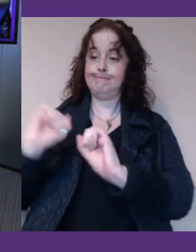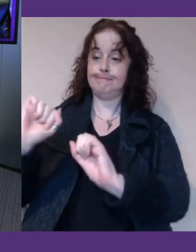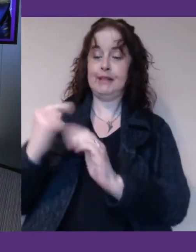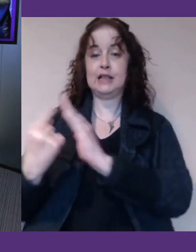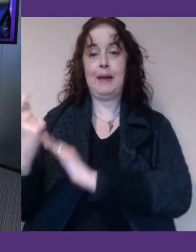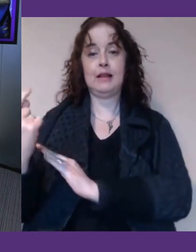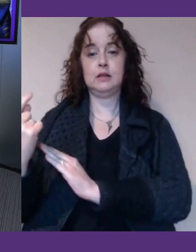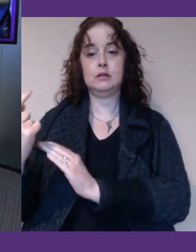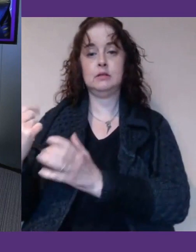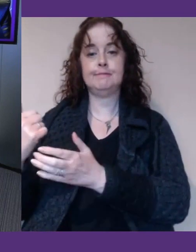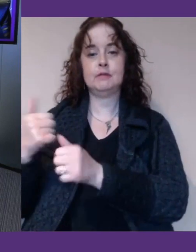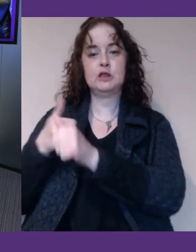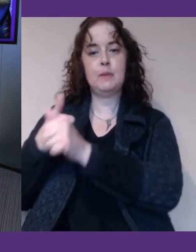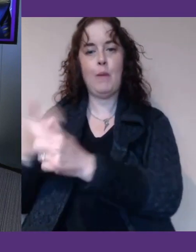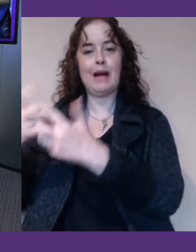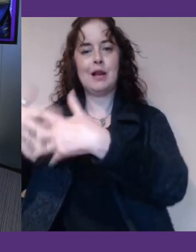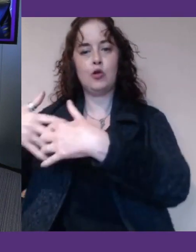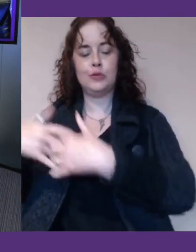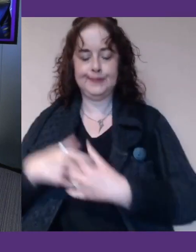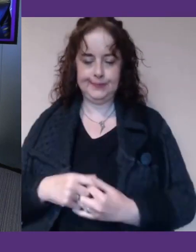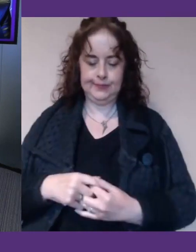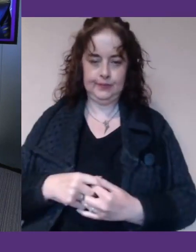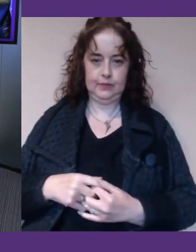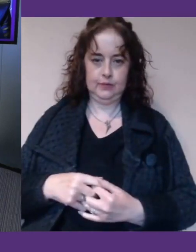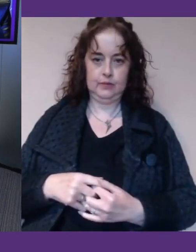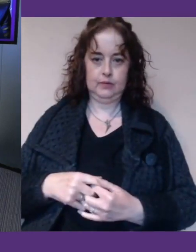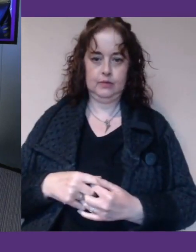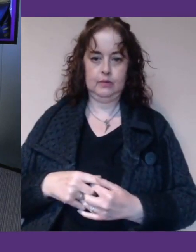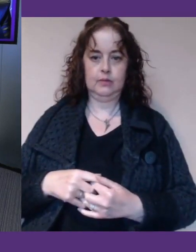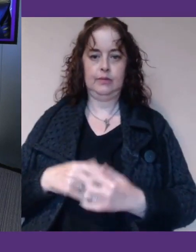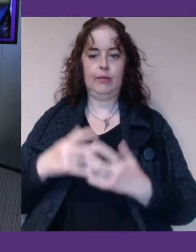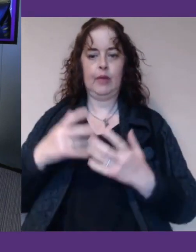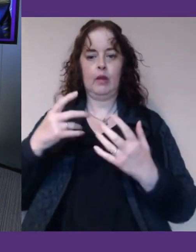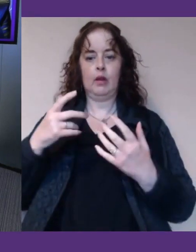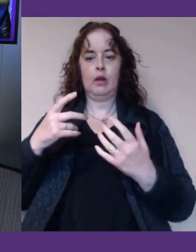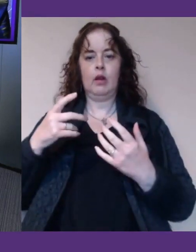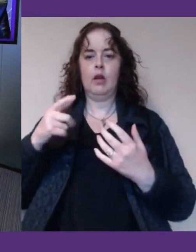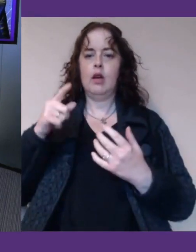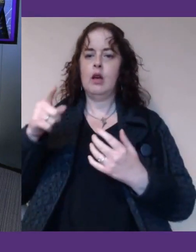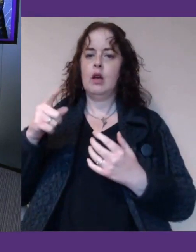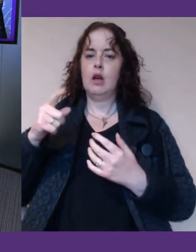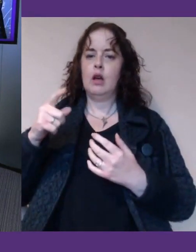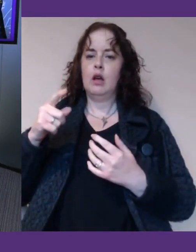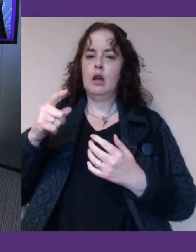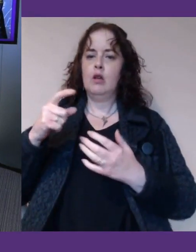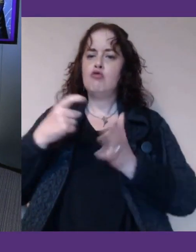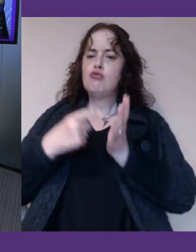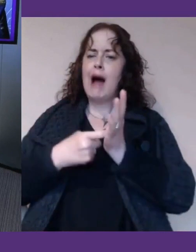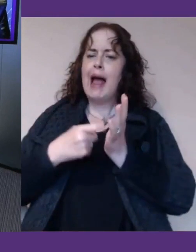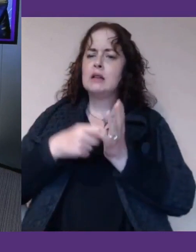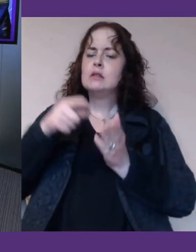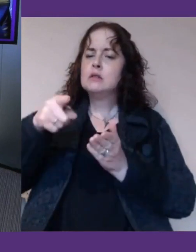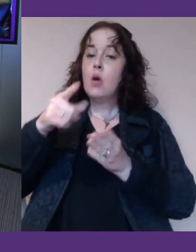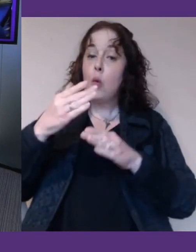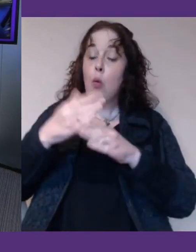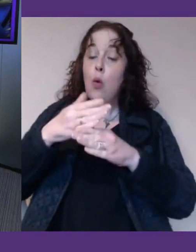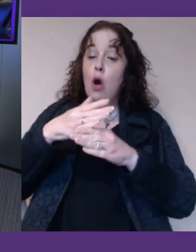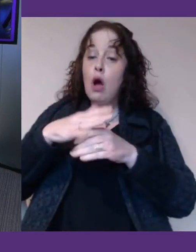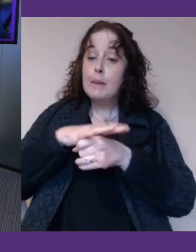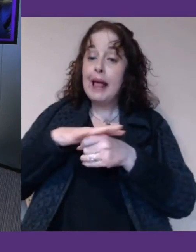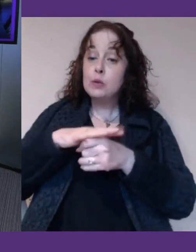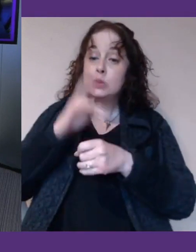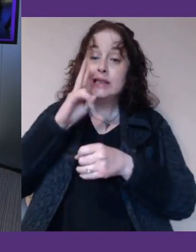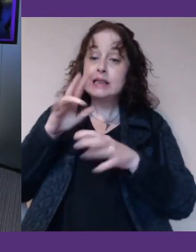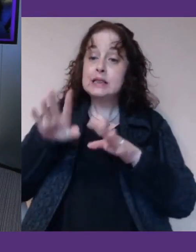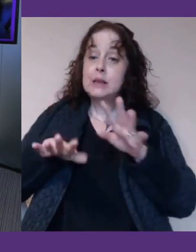I'm, we've got a little while left. I'm Rylan, I'm at that point about workplace. Do you see that similarly in the US? Because I think